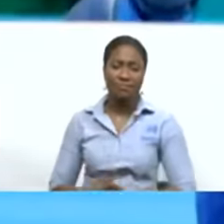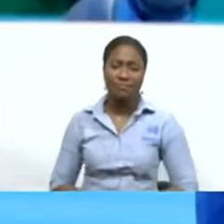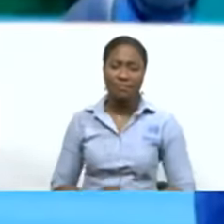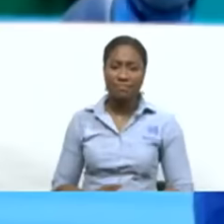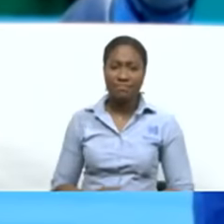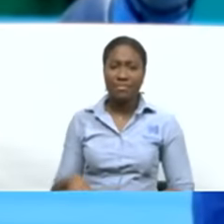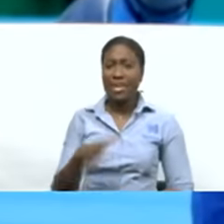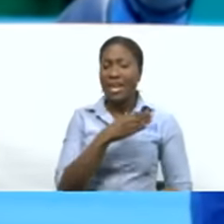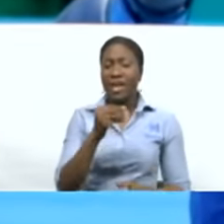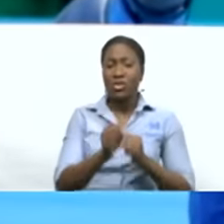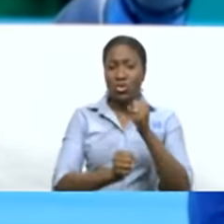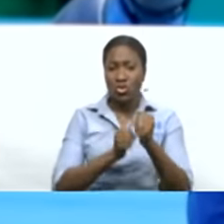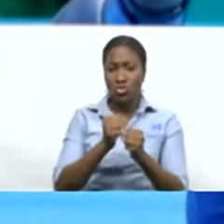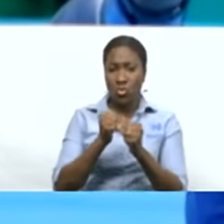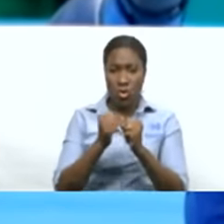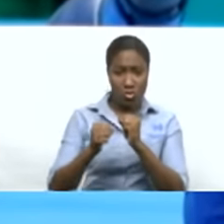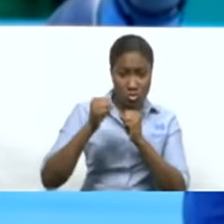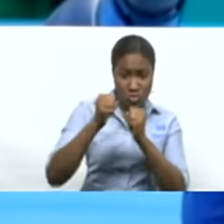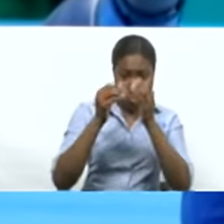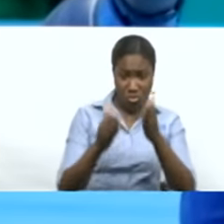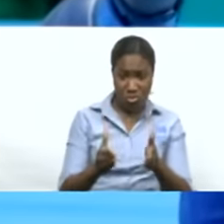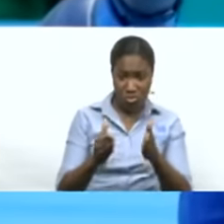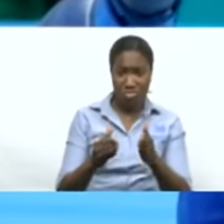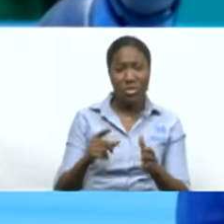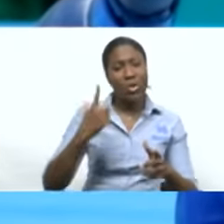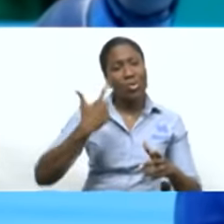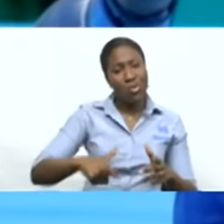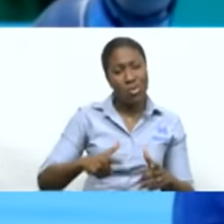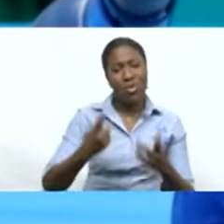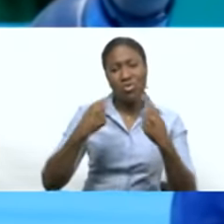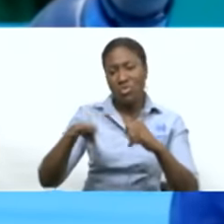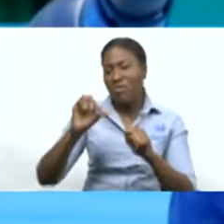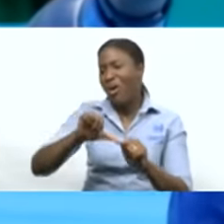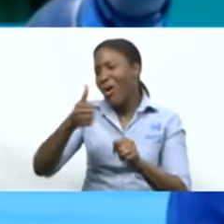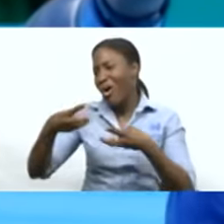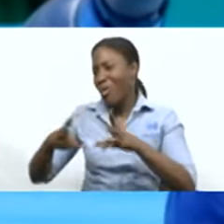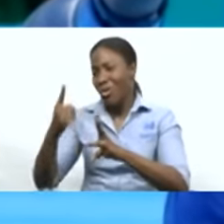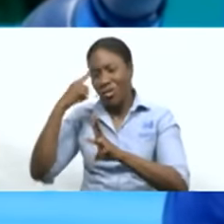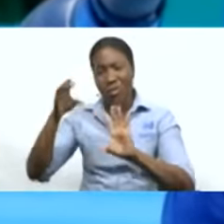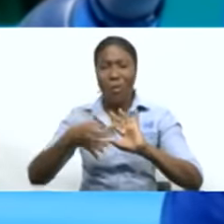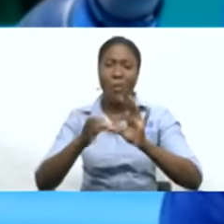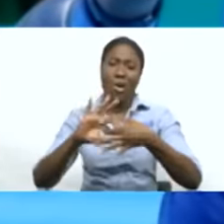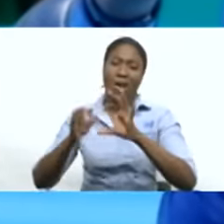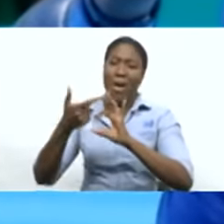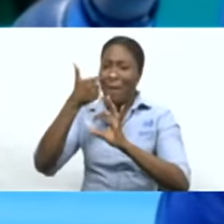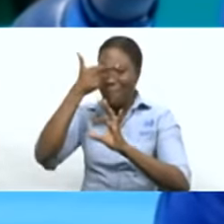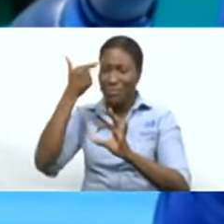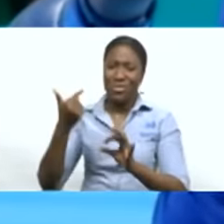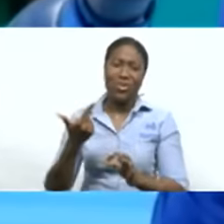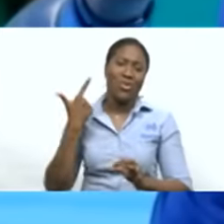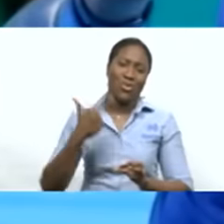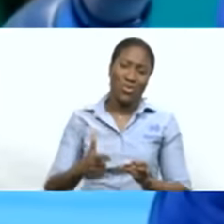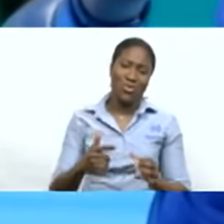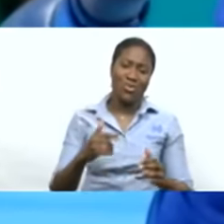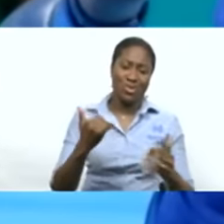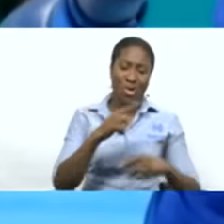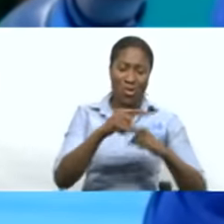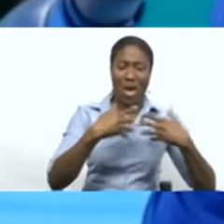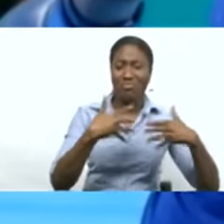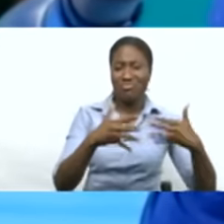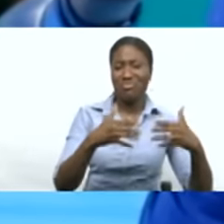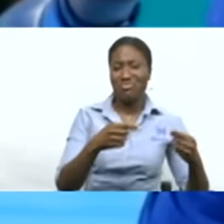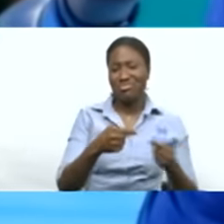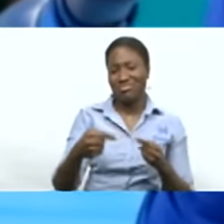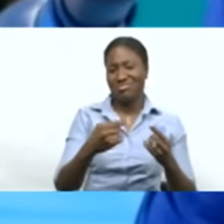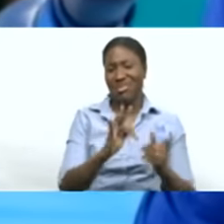And in sport, Nigel Paul is forced to look for another path to the Olympic Games following a unanimous defeat in his Pan-American Games